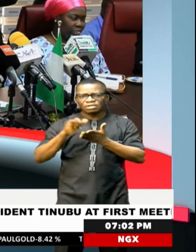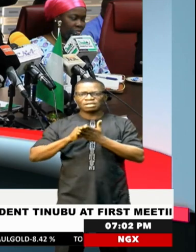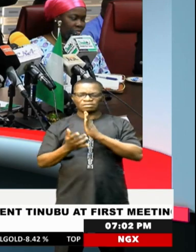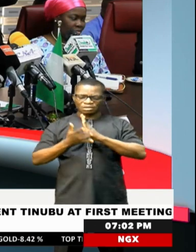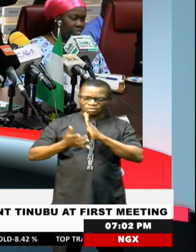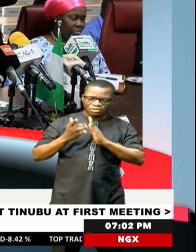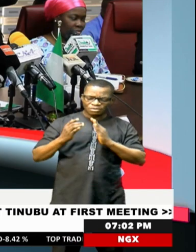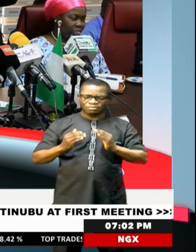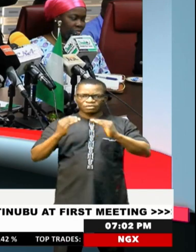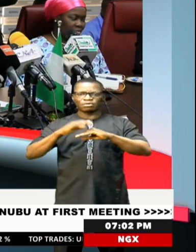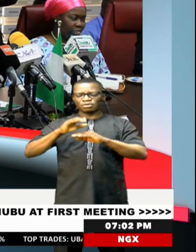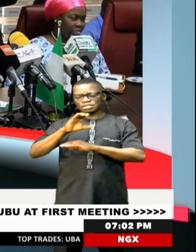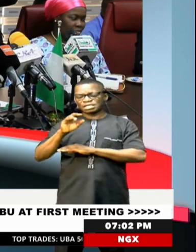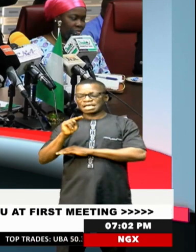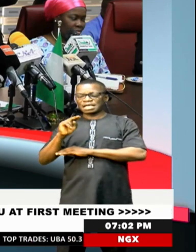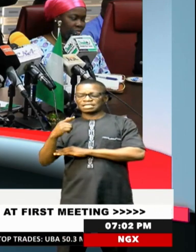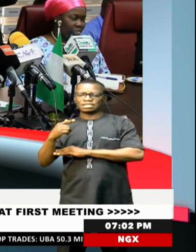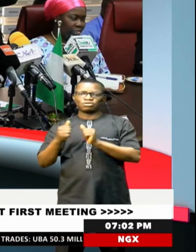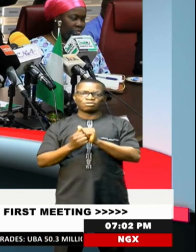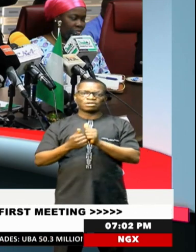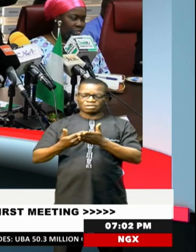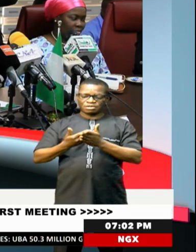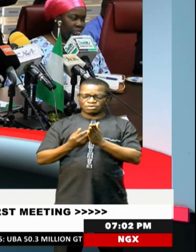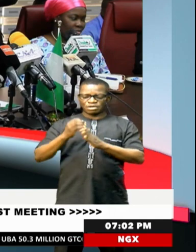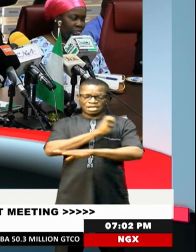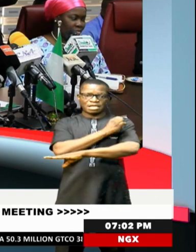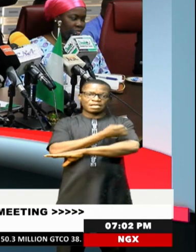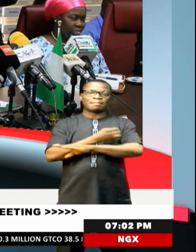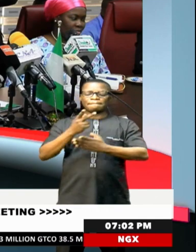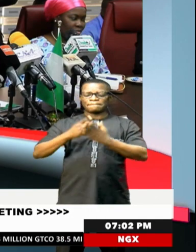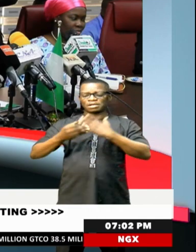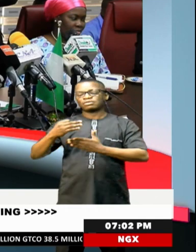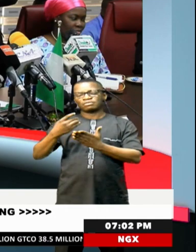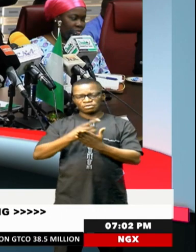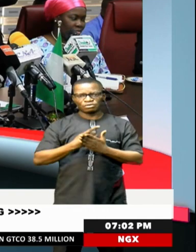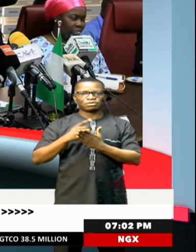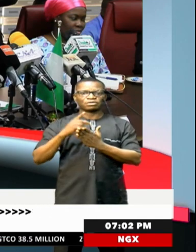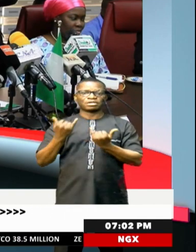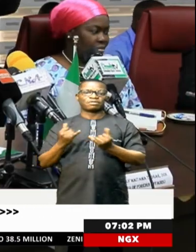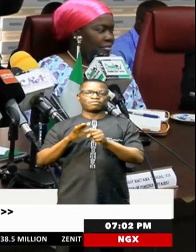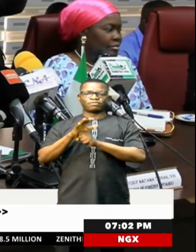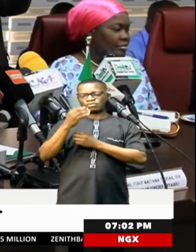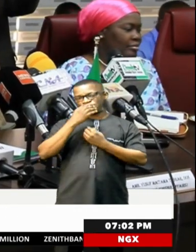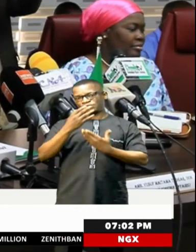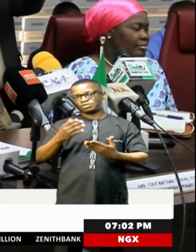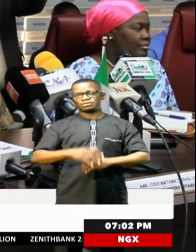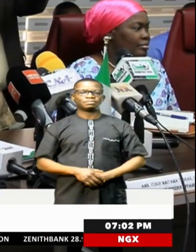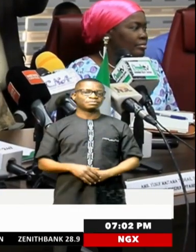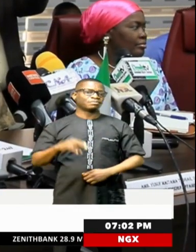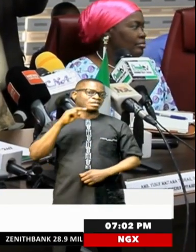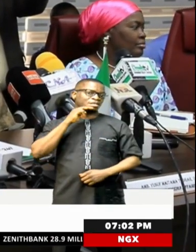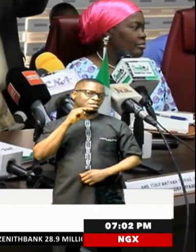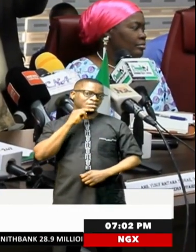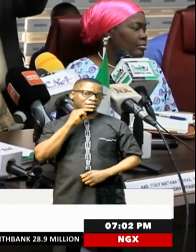in CNG and renewable energy, was top on the agenda. Kelvin Ebono Aye reports. Nigeria already